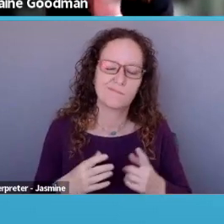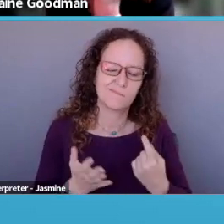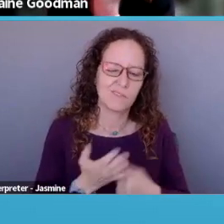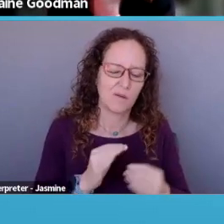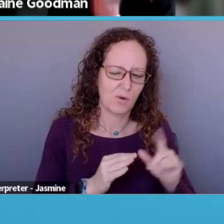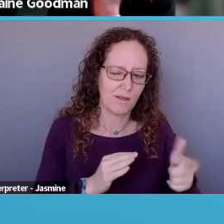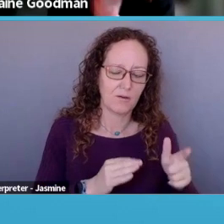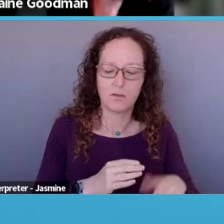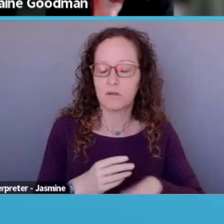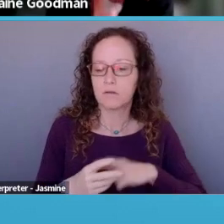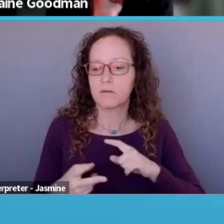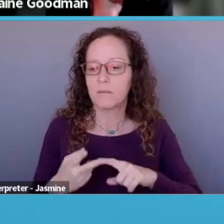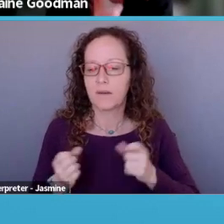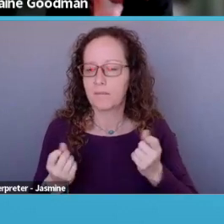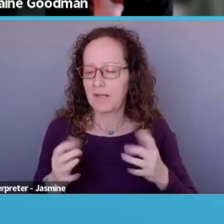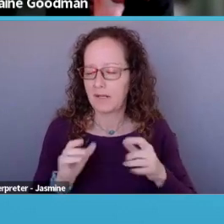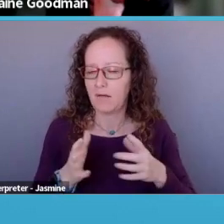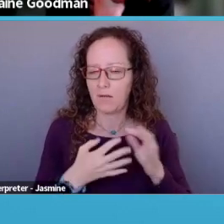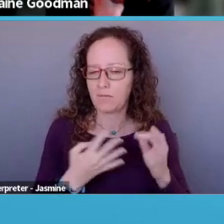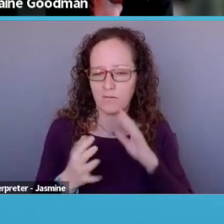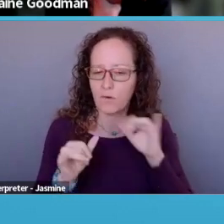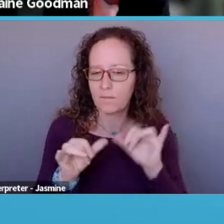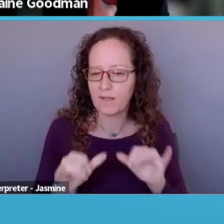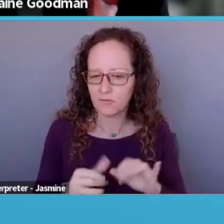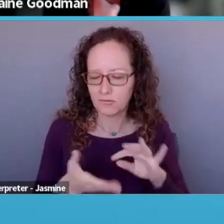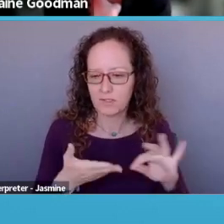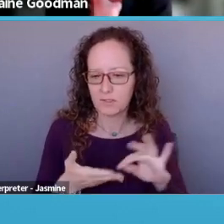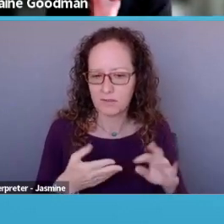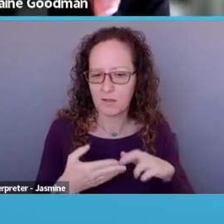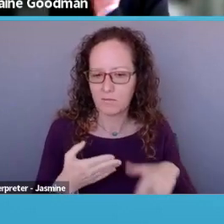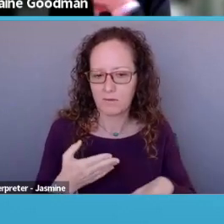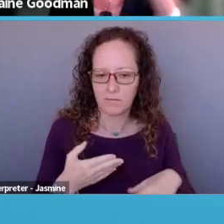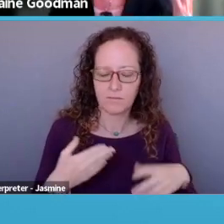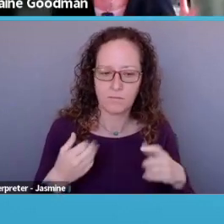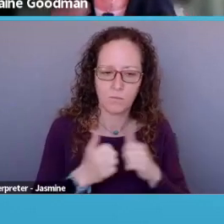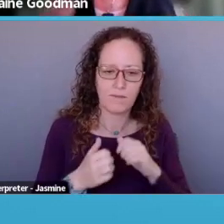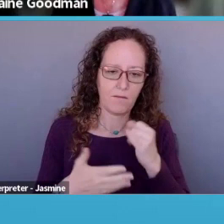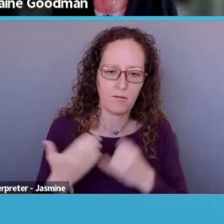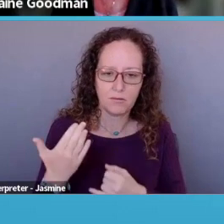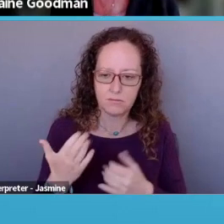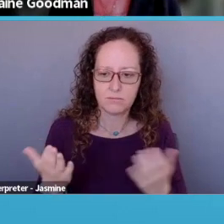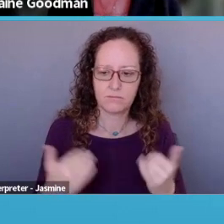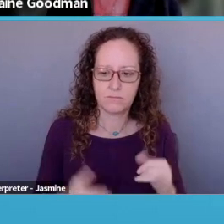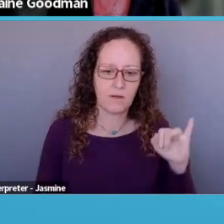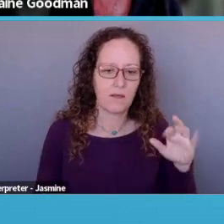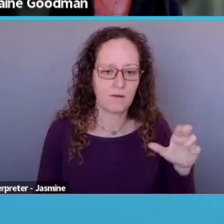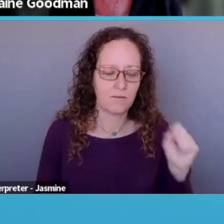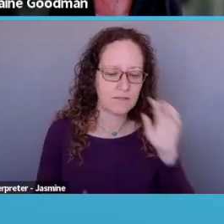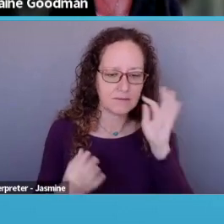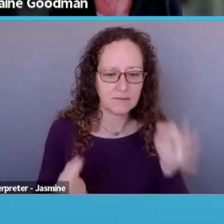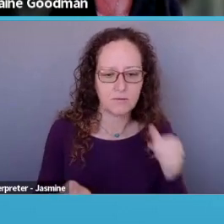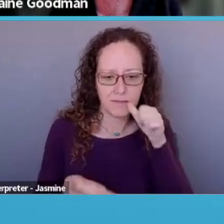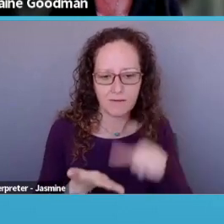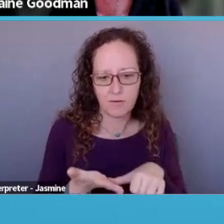lot of different ways to measure, uh, outcomes in the arts. And then of course your IRS determination letter.